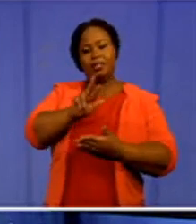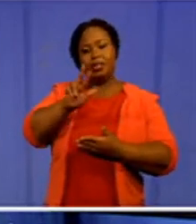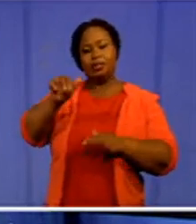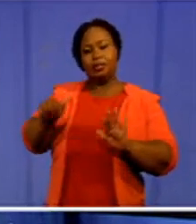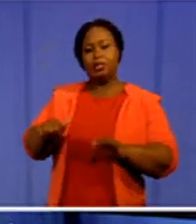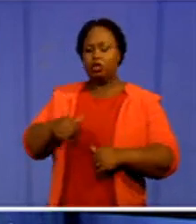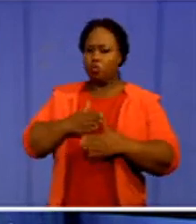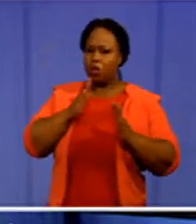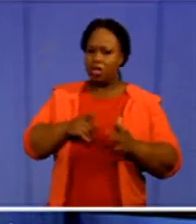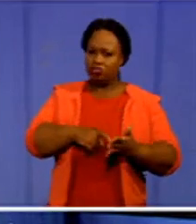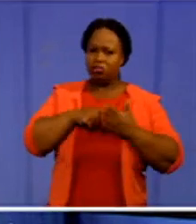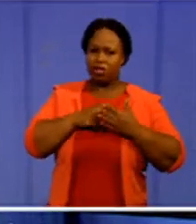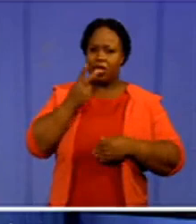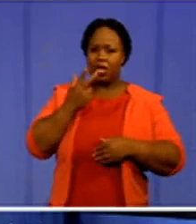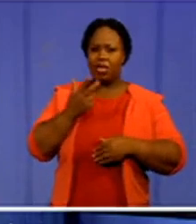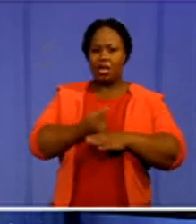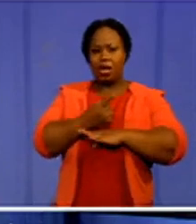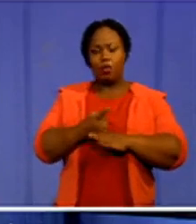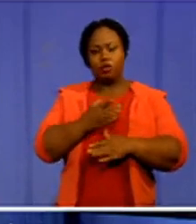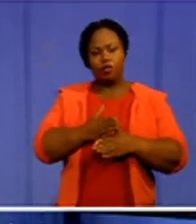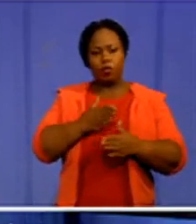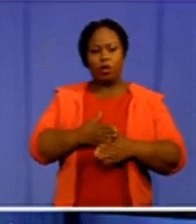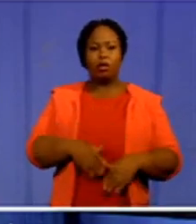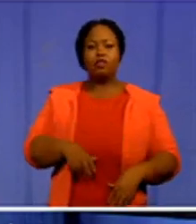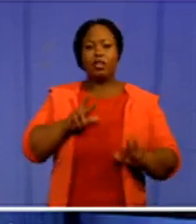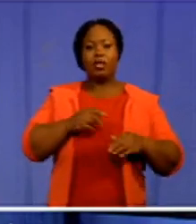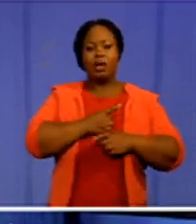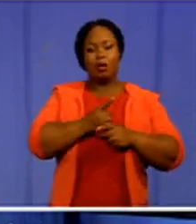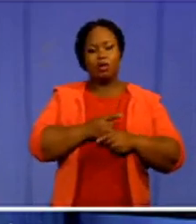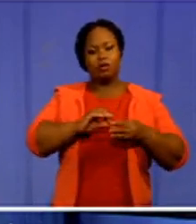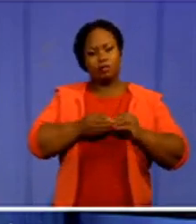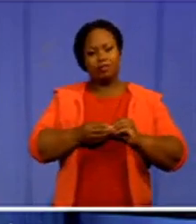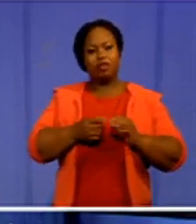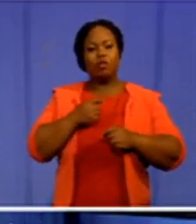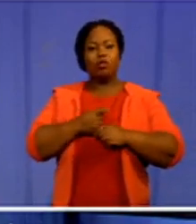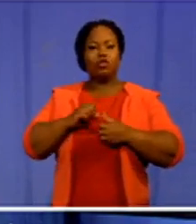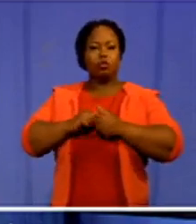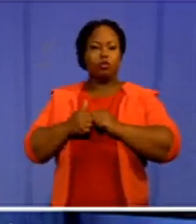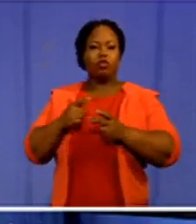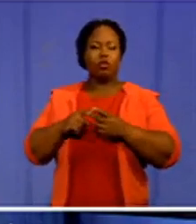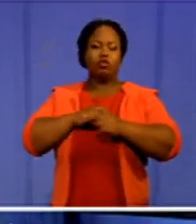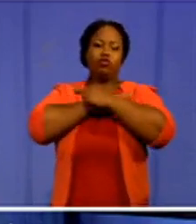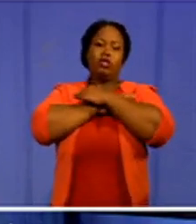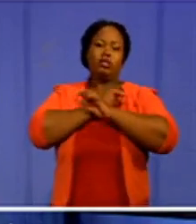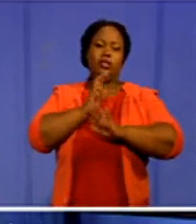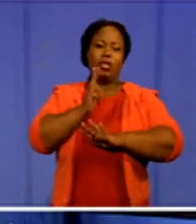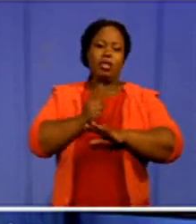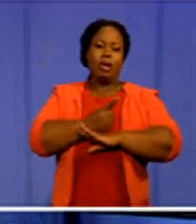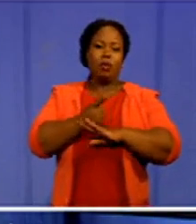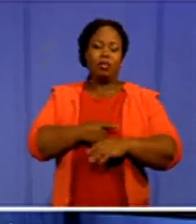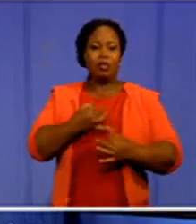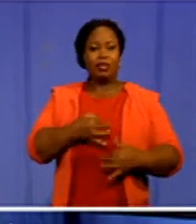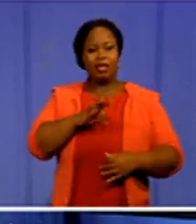up and demanded eight hours of work, eight hours for recreation and eight hours for rest. And this is the